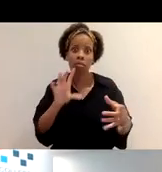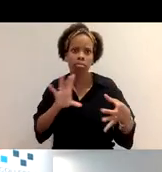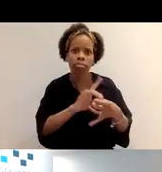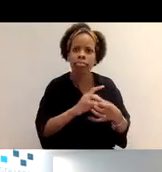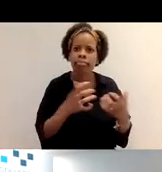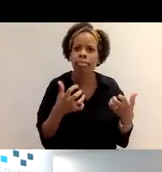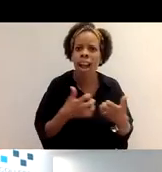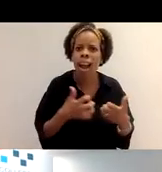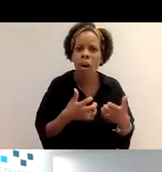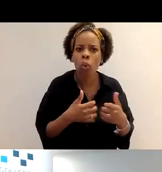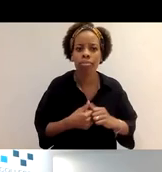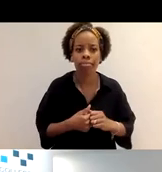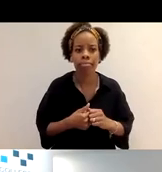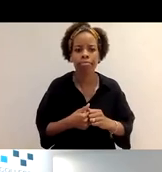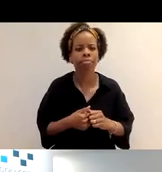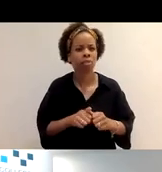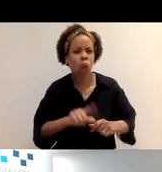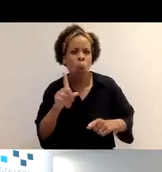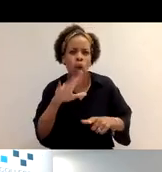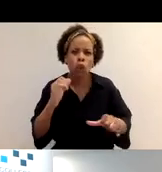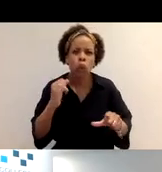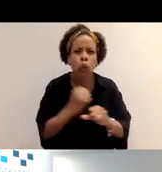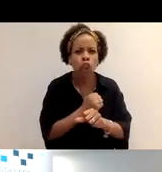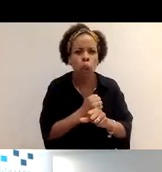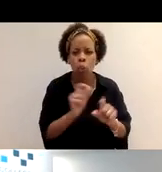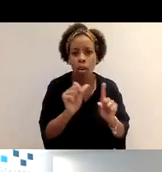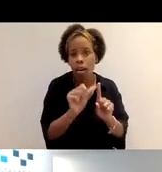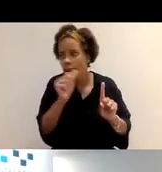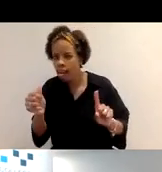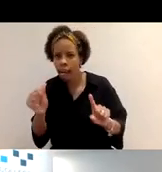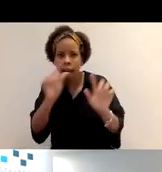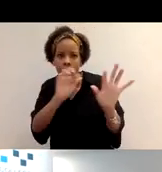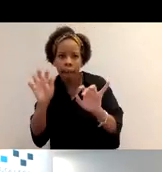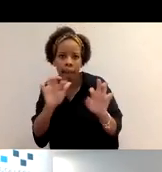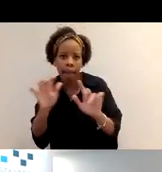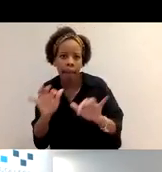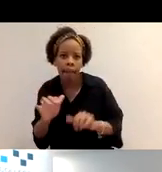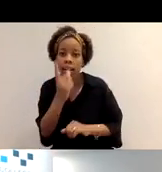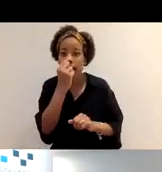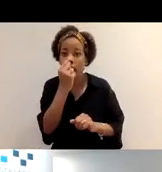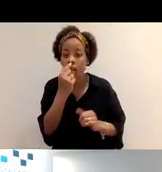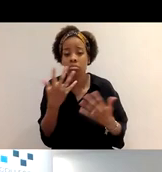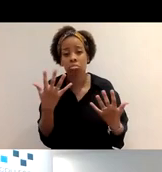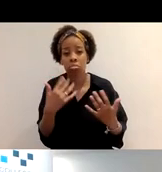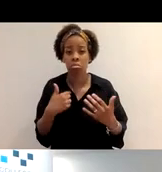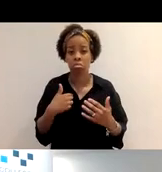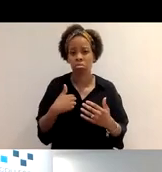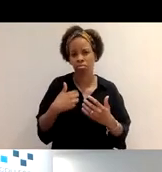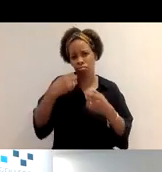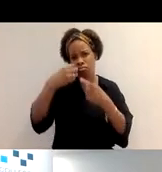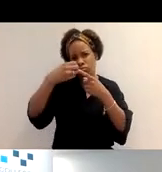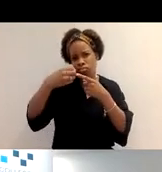bit more information in the what did you do box around what it was you did. So for this example, you'd probably expand on